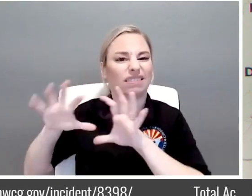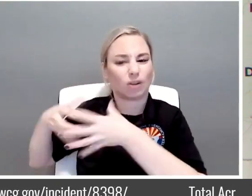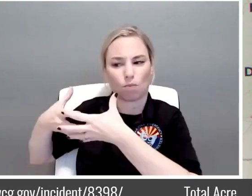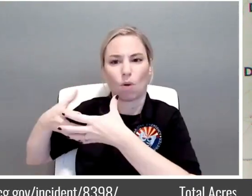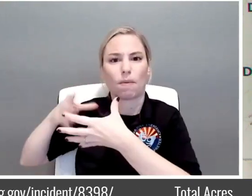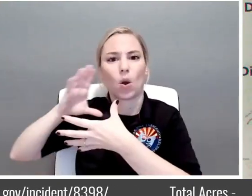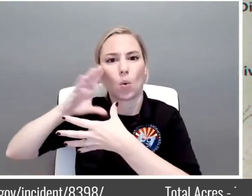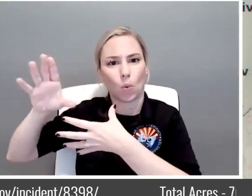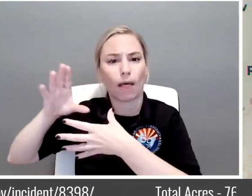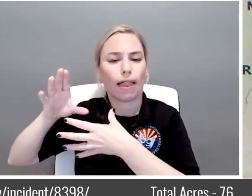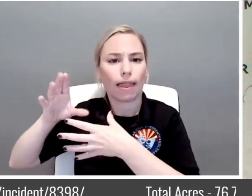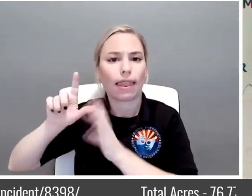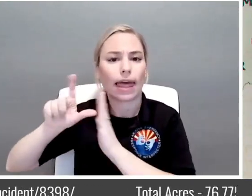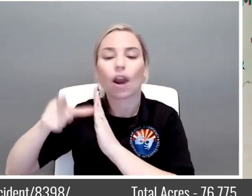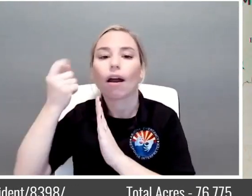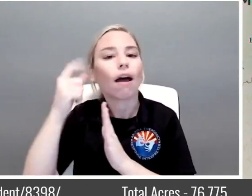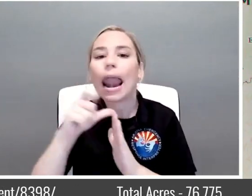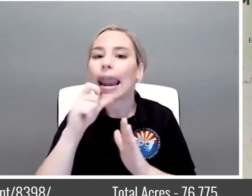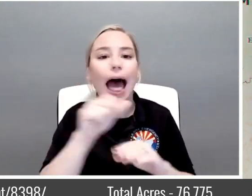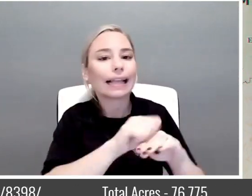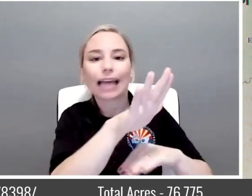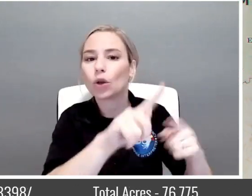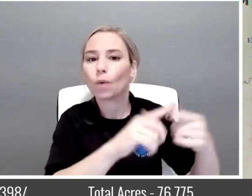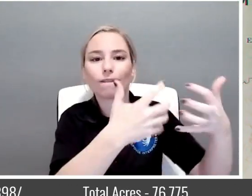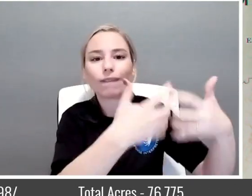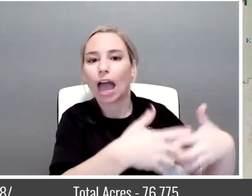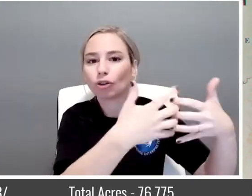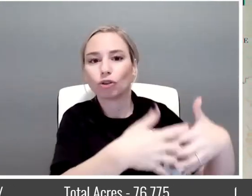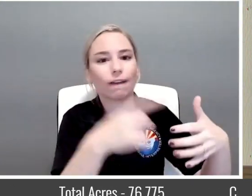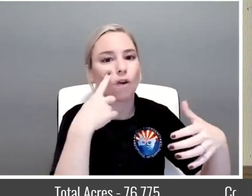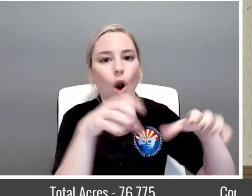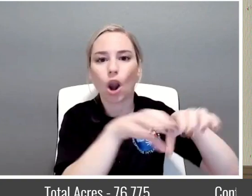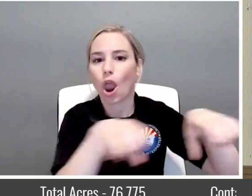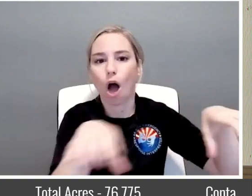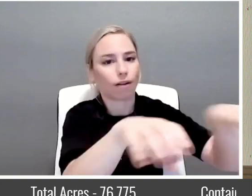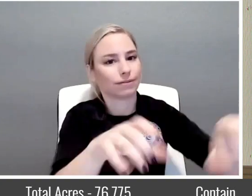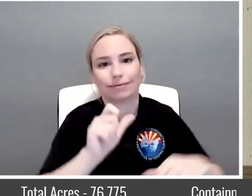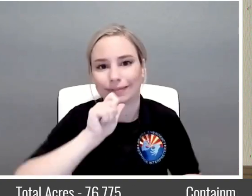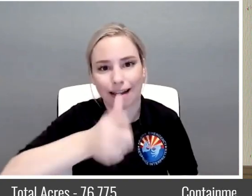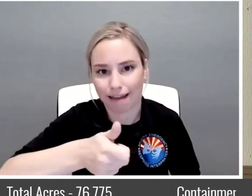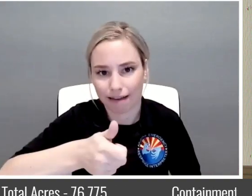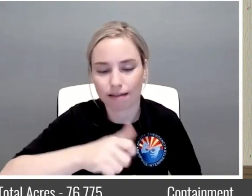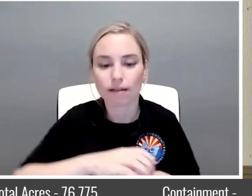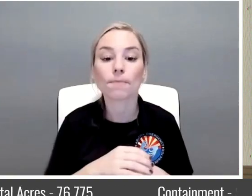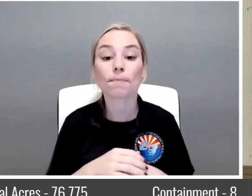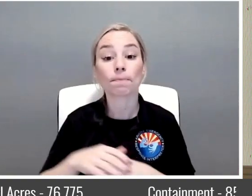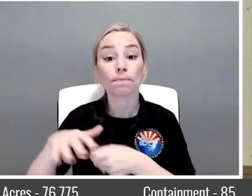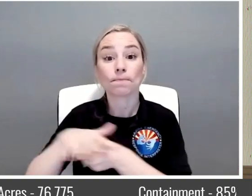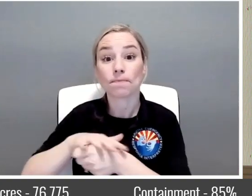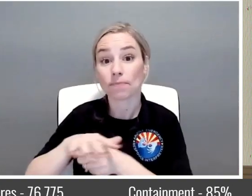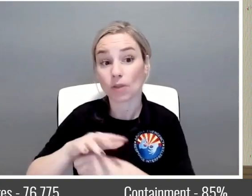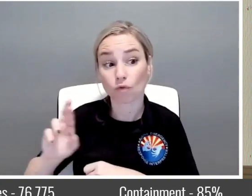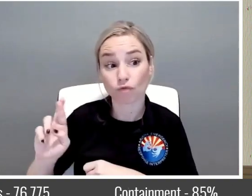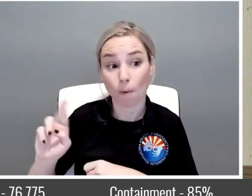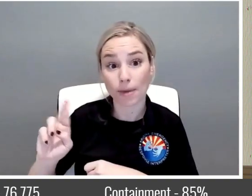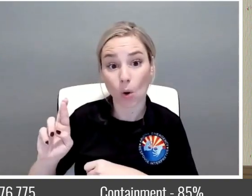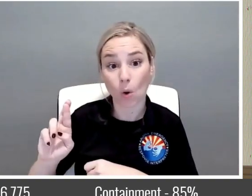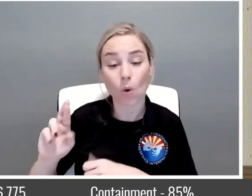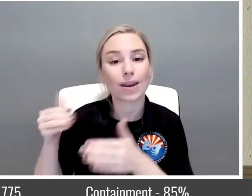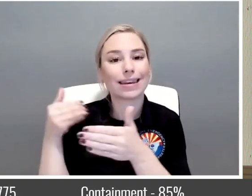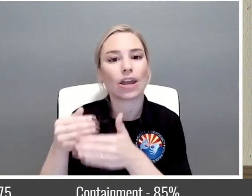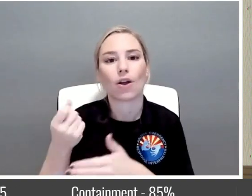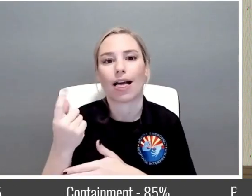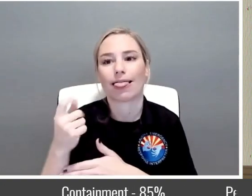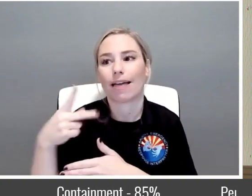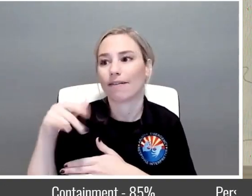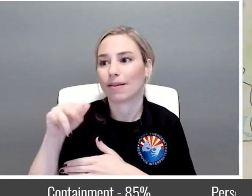operation. And then the last operation we have going on is down in this area here Division Romeo off of 11 Pine Roads around